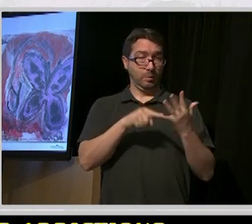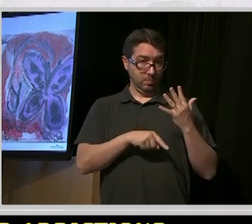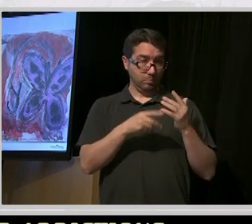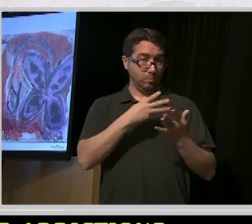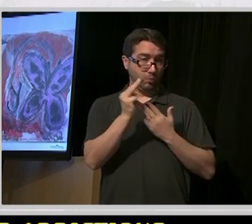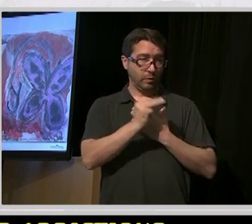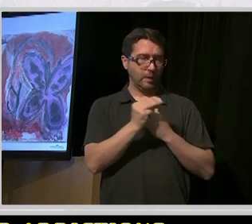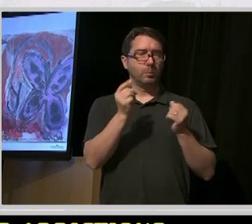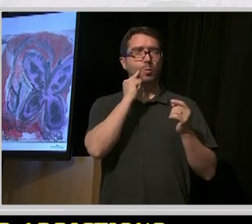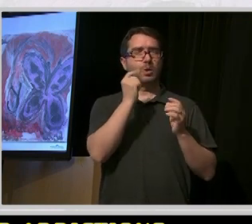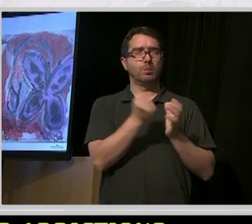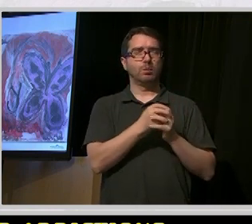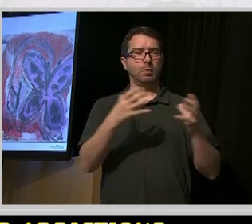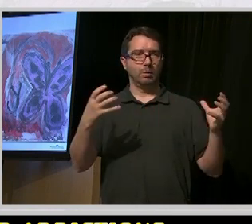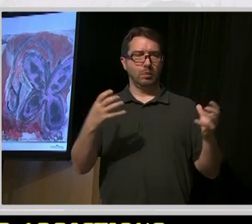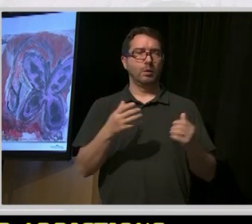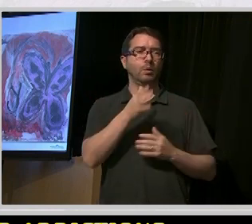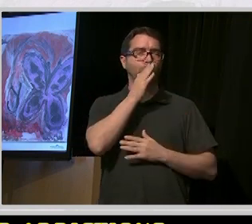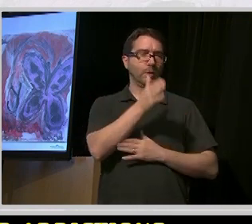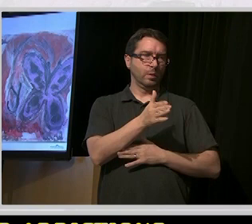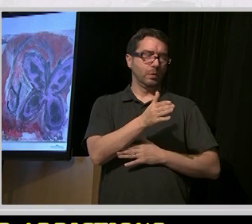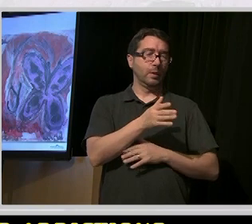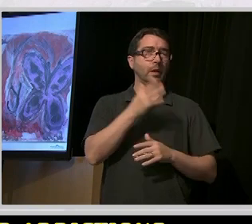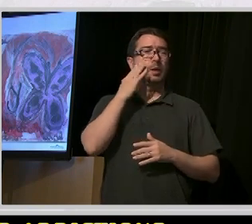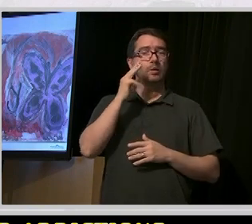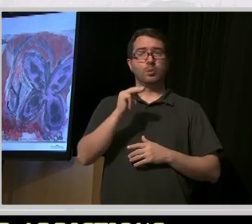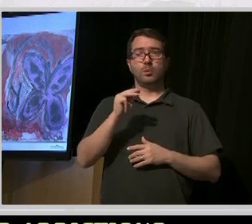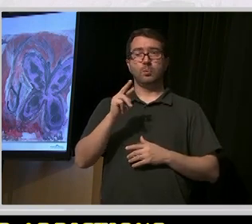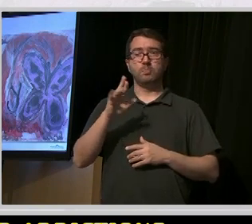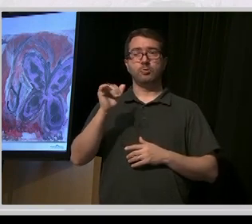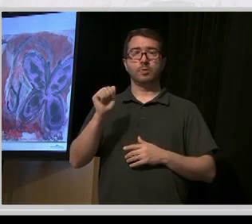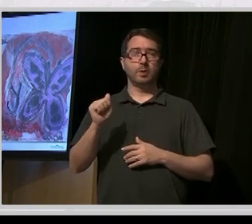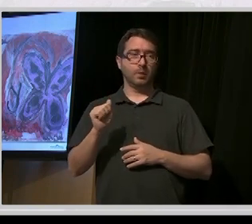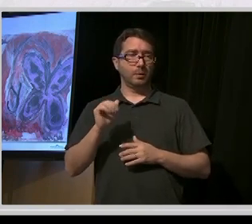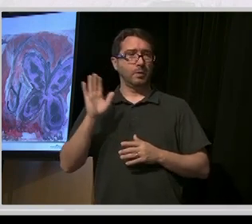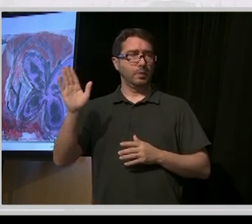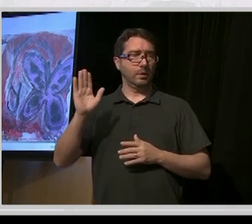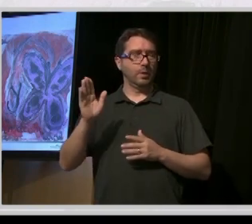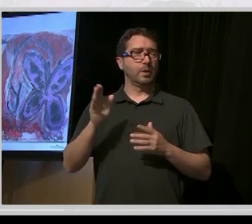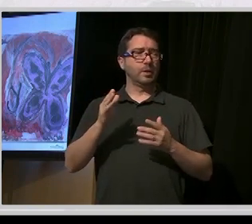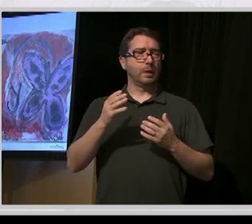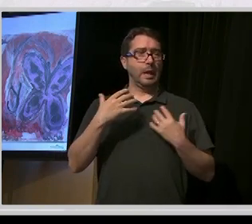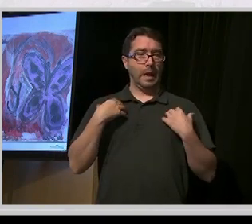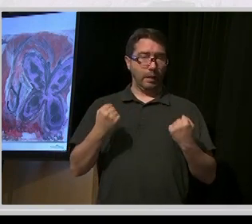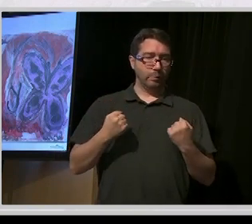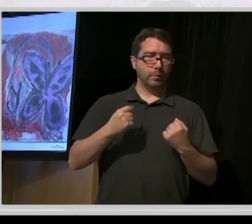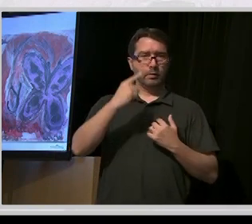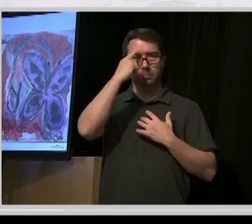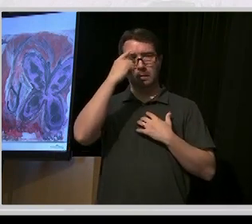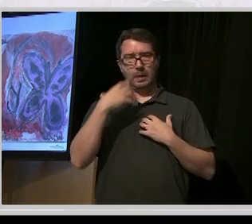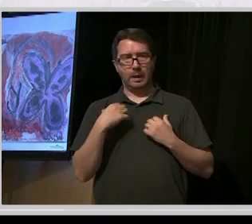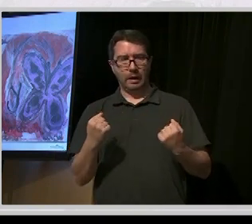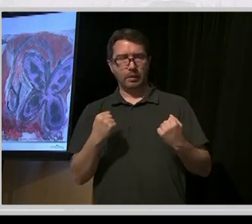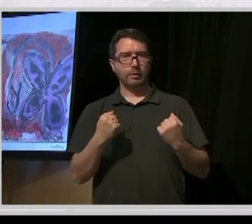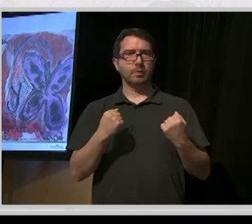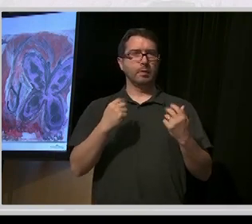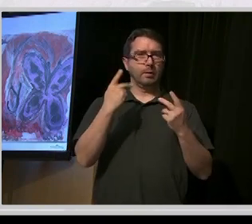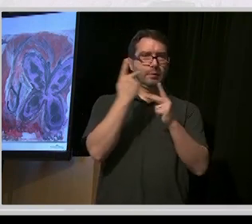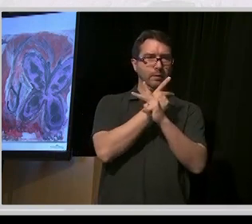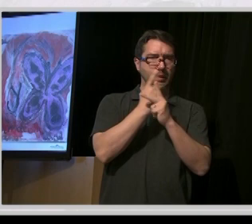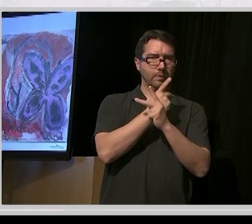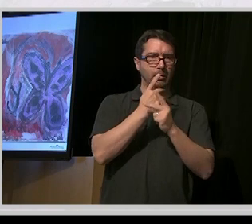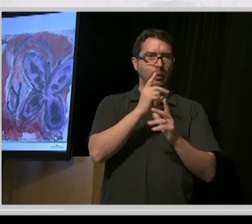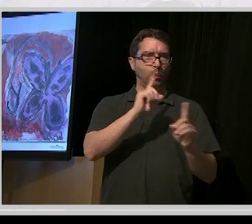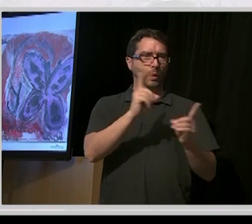And I know Marie has already started a process of working with health and mental health to map the current services, the